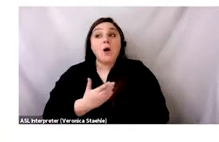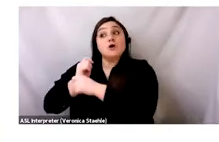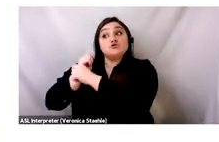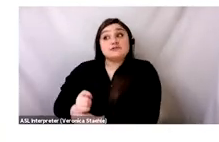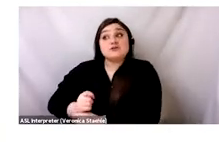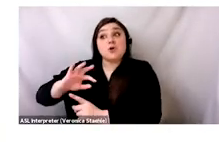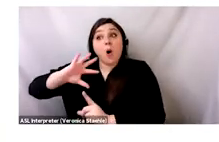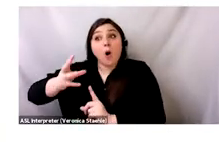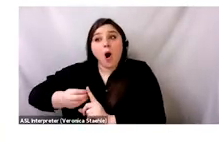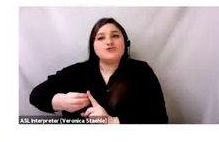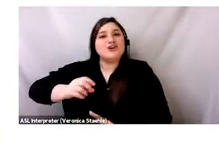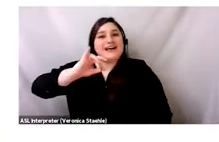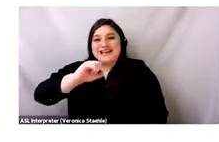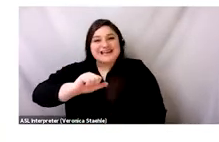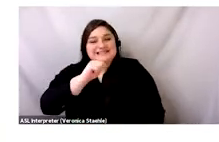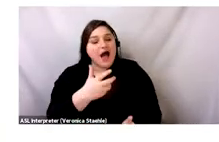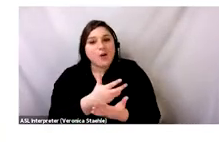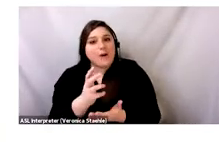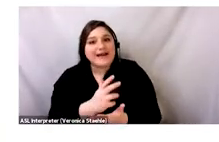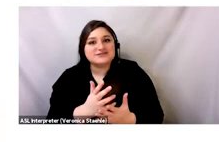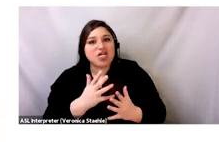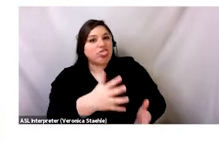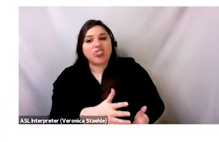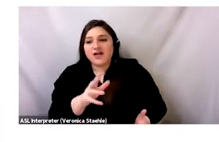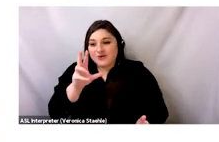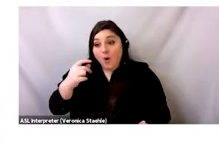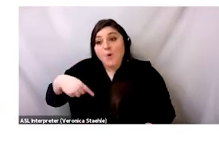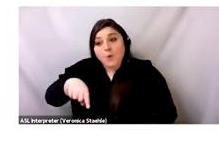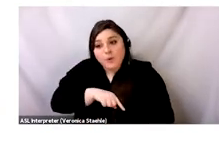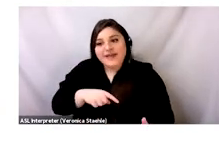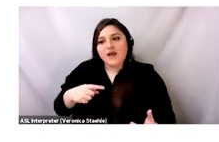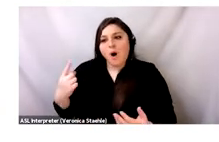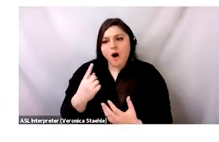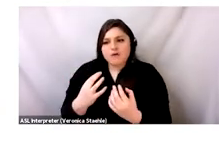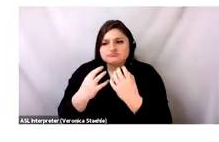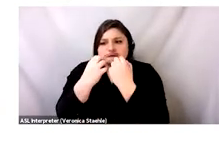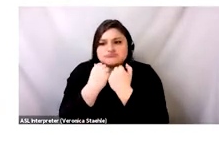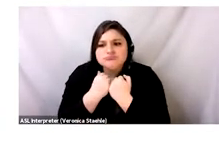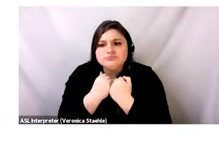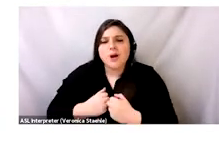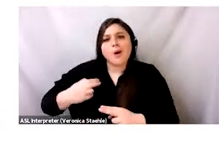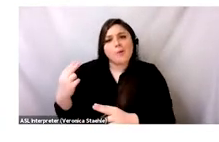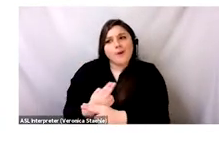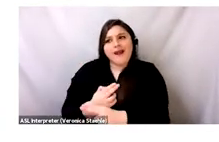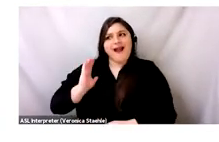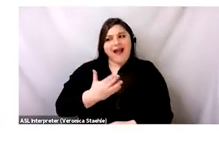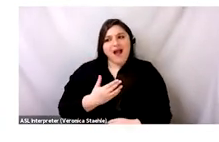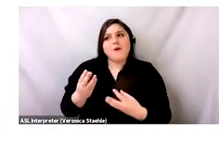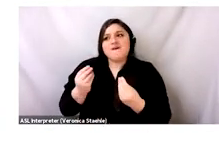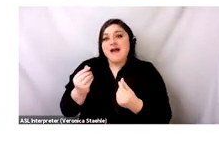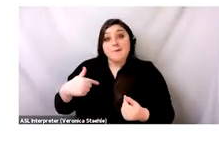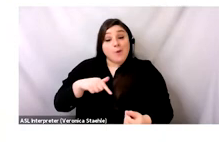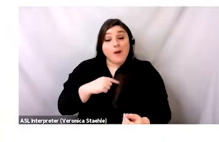a people, we do not. We really take good care of our fabrics. We hardly ever